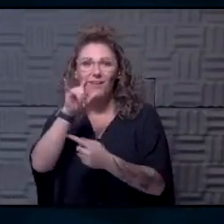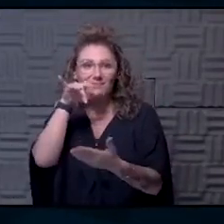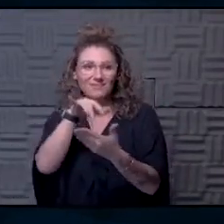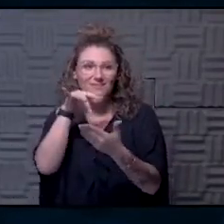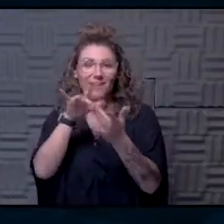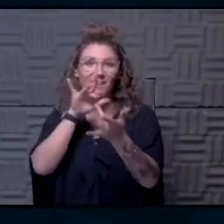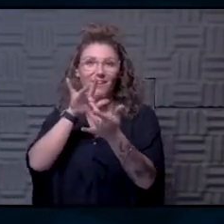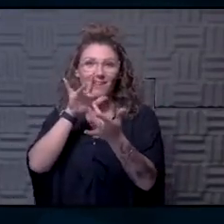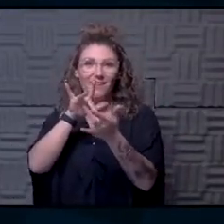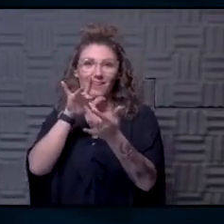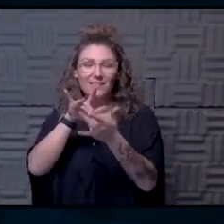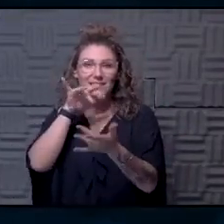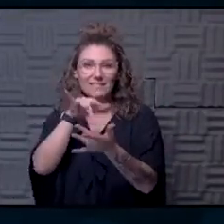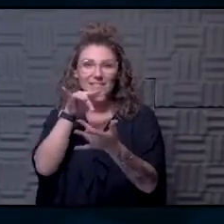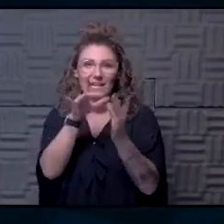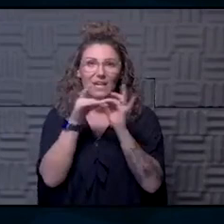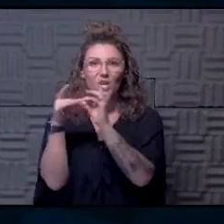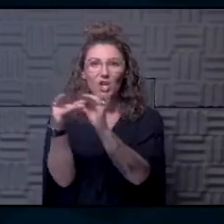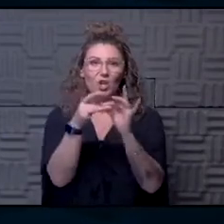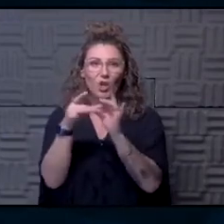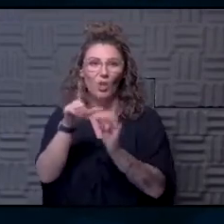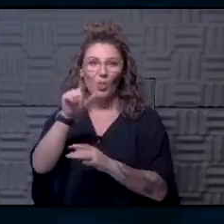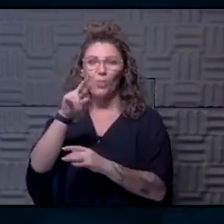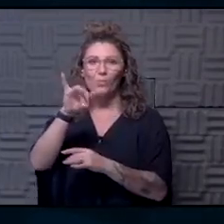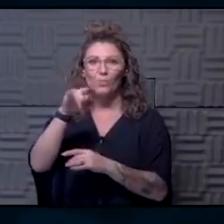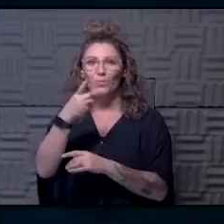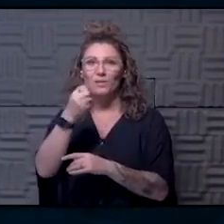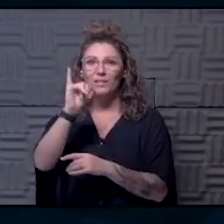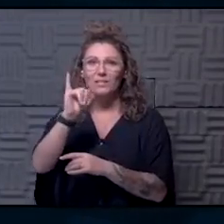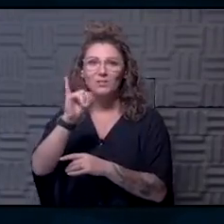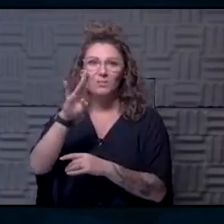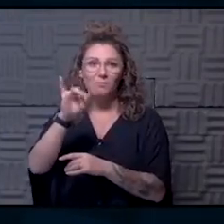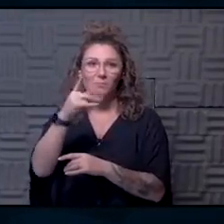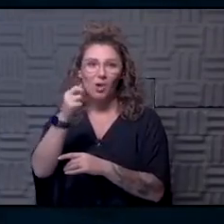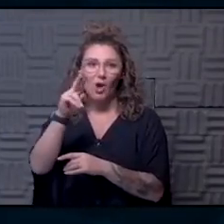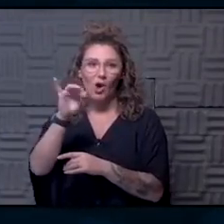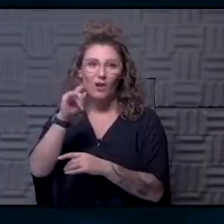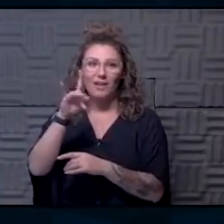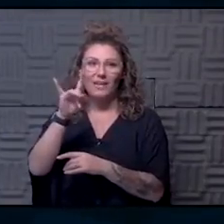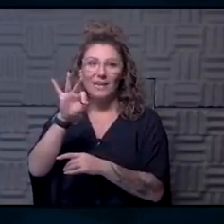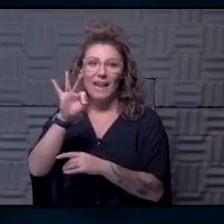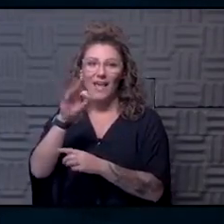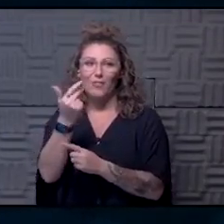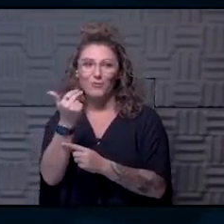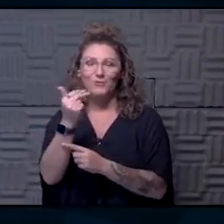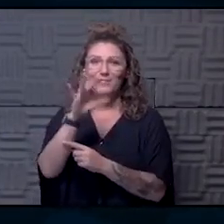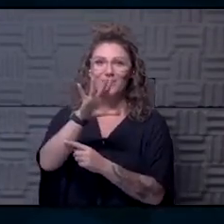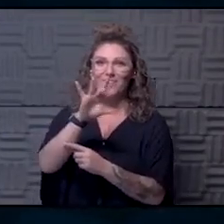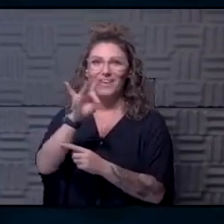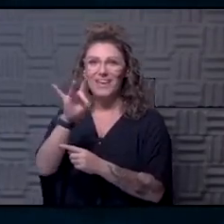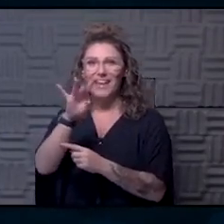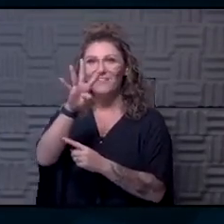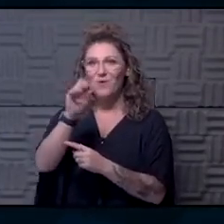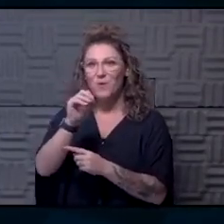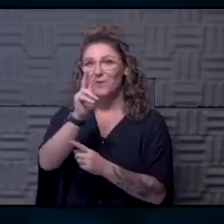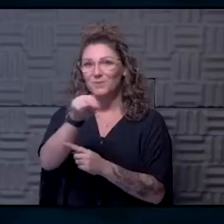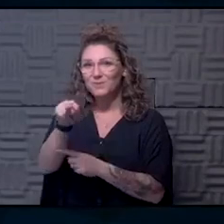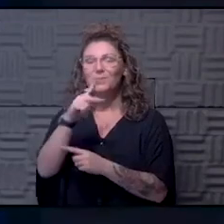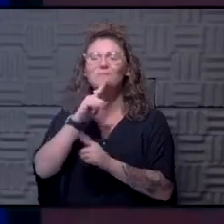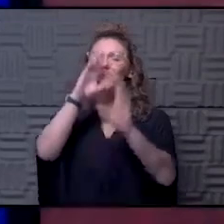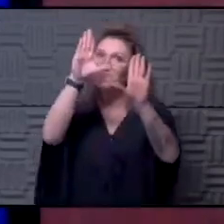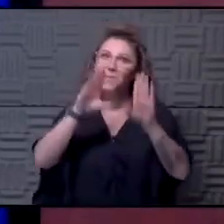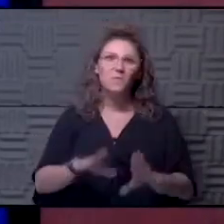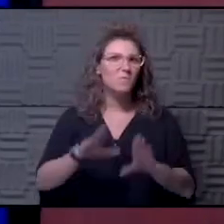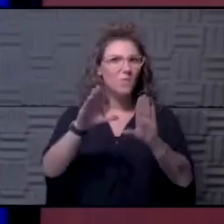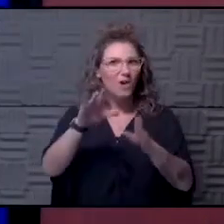contact the study coordinator, Luigi Bacardi at 913-588-4022. Really important because this is a great trial. I mean, think